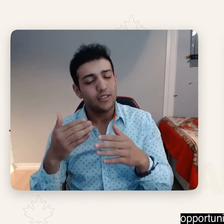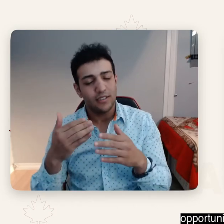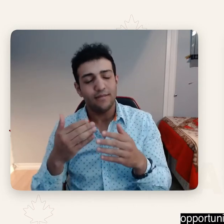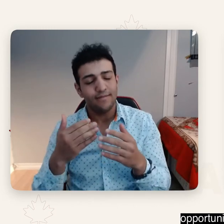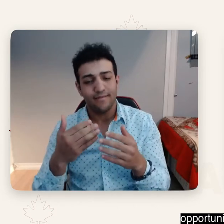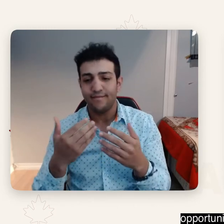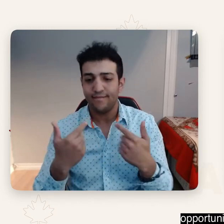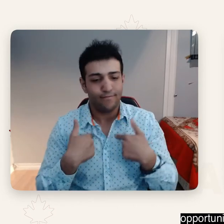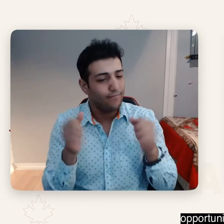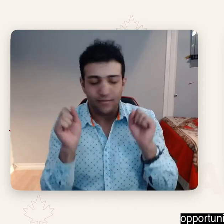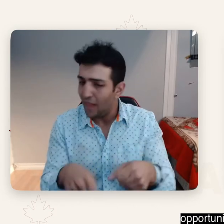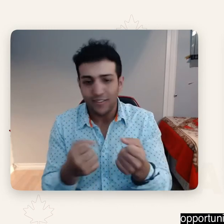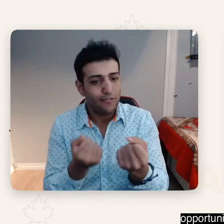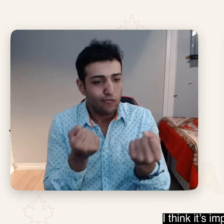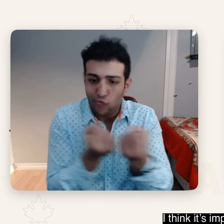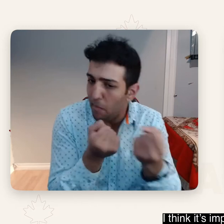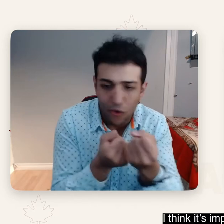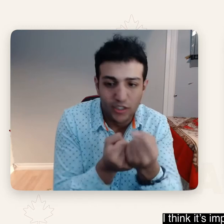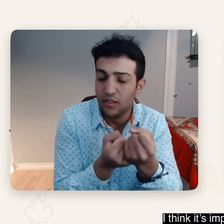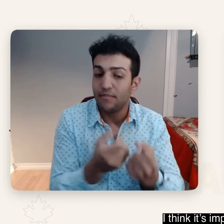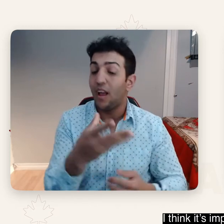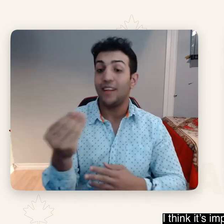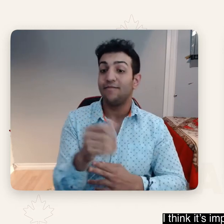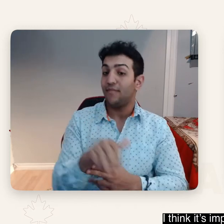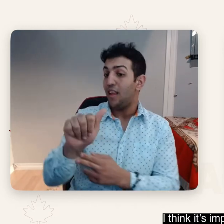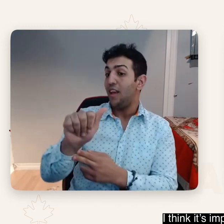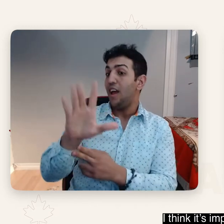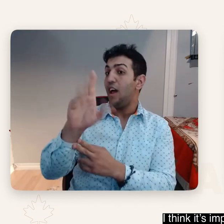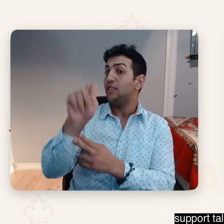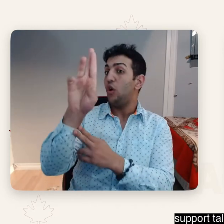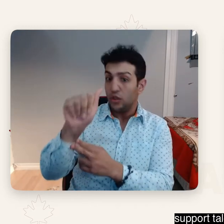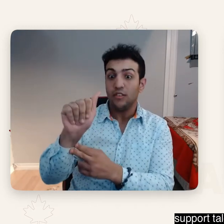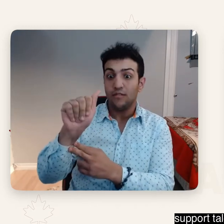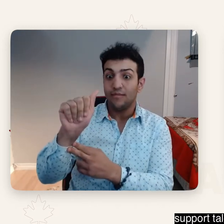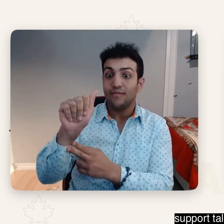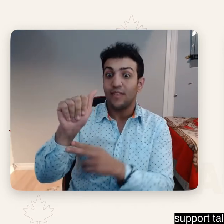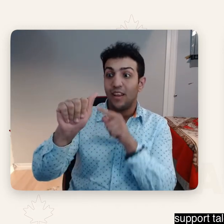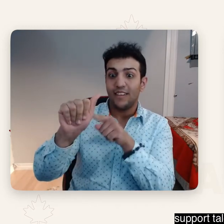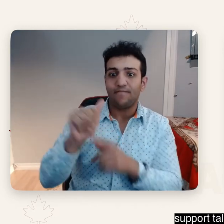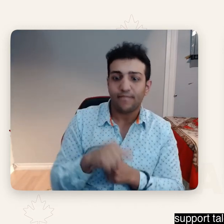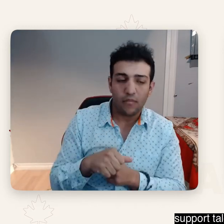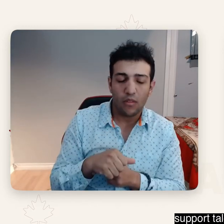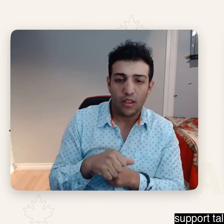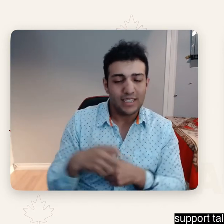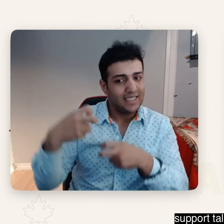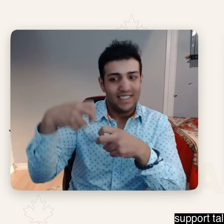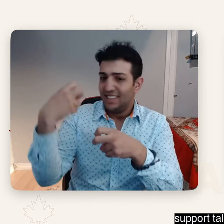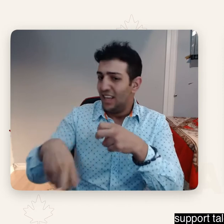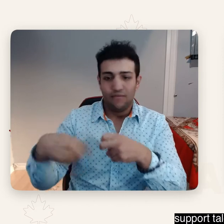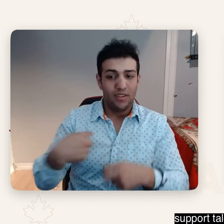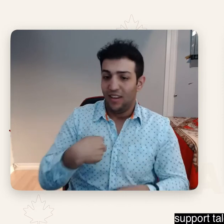is this opportunity, where is this opportunity? I think it's important that we can support talent, especially